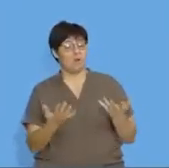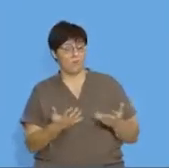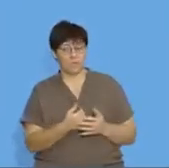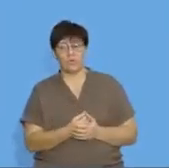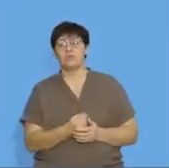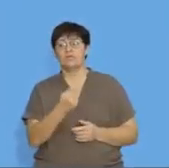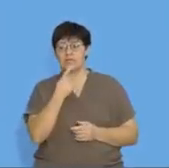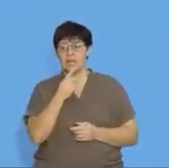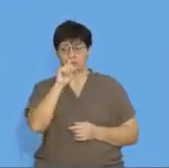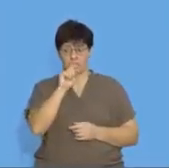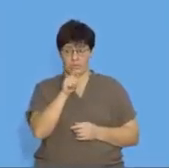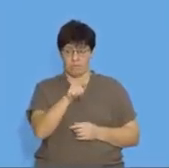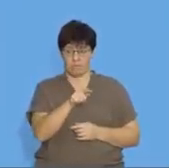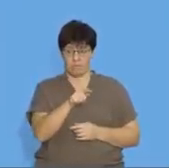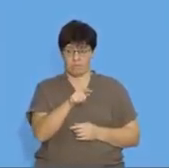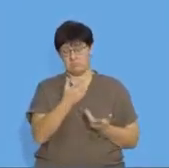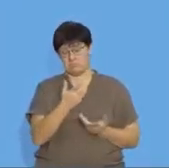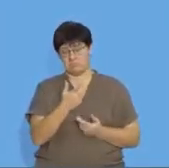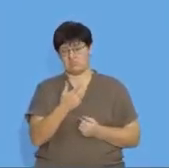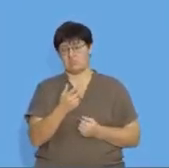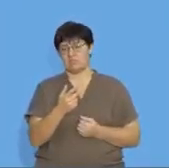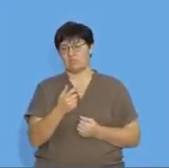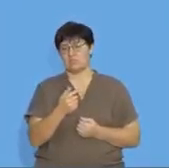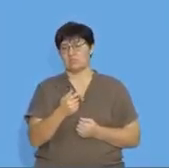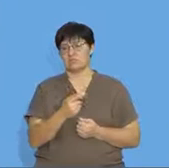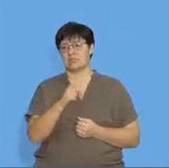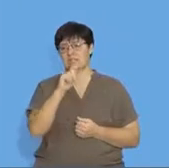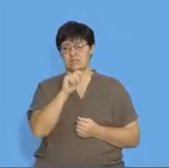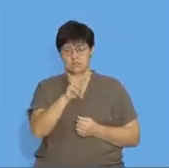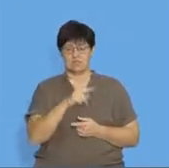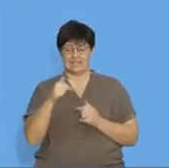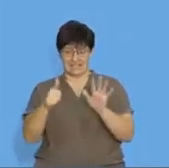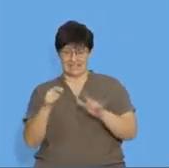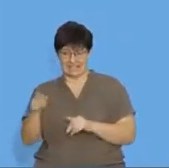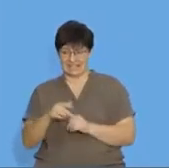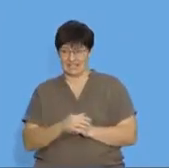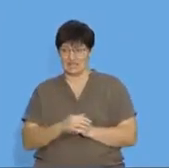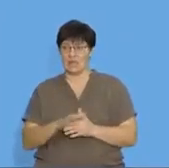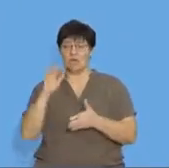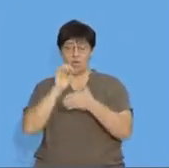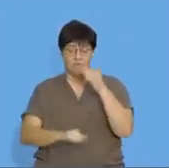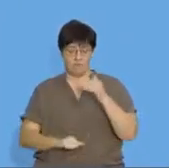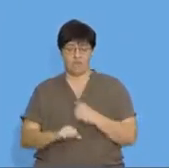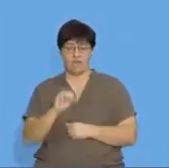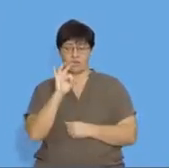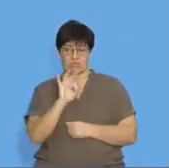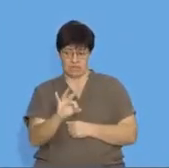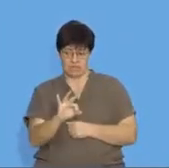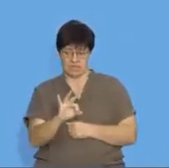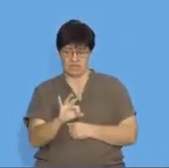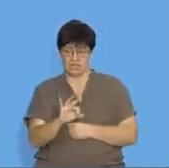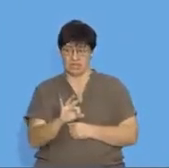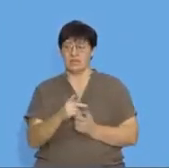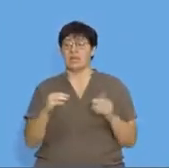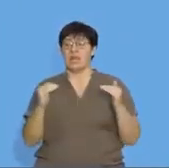taking the term, or let's say we're taking T2 over here, which is 6, and subtracting 3, which will